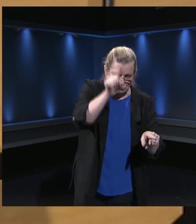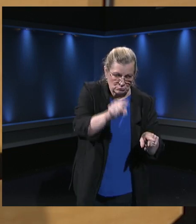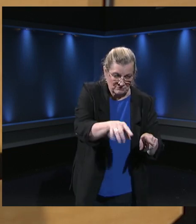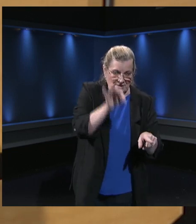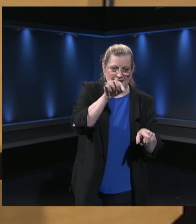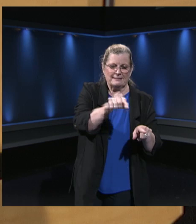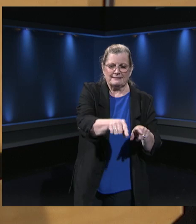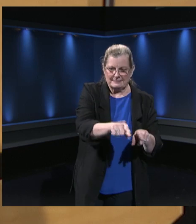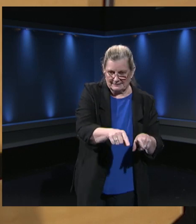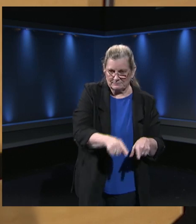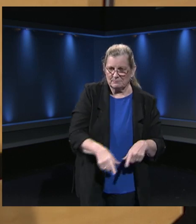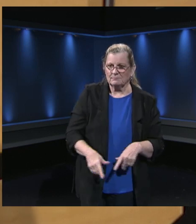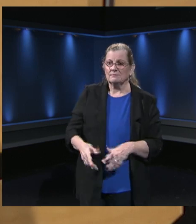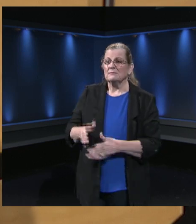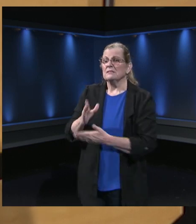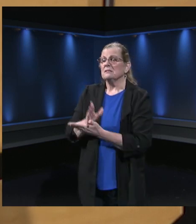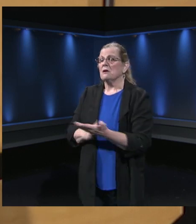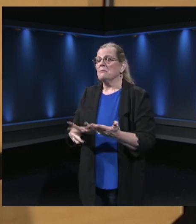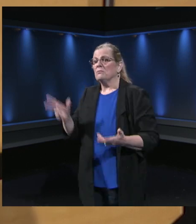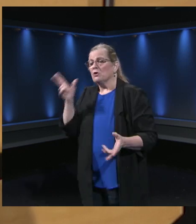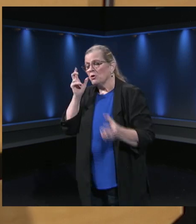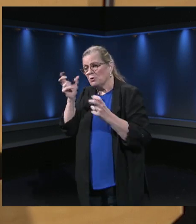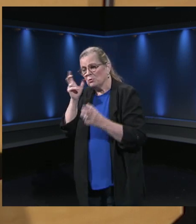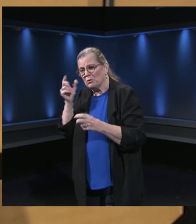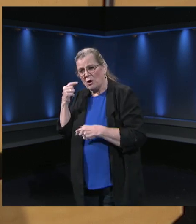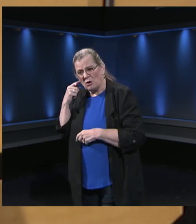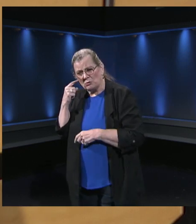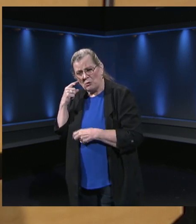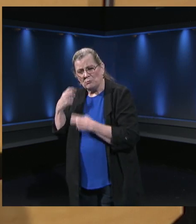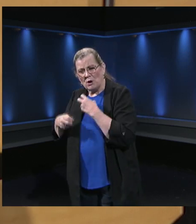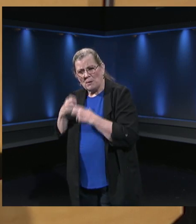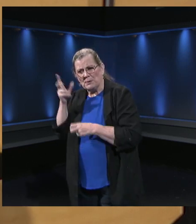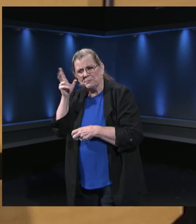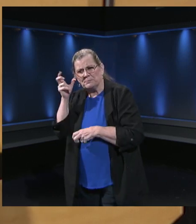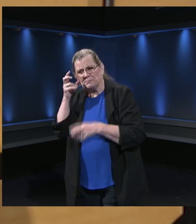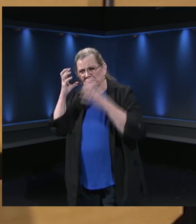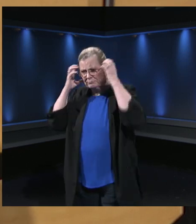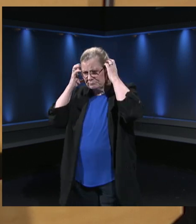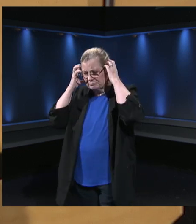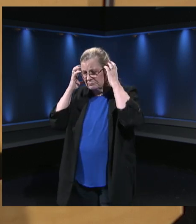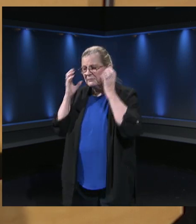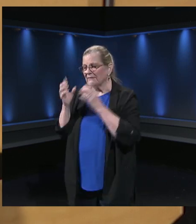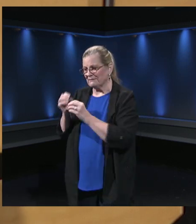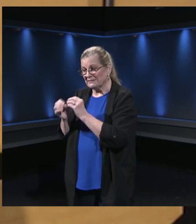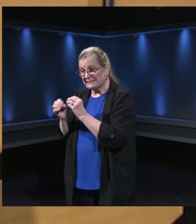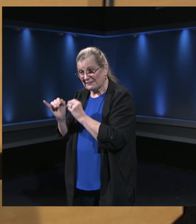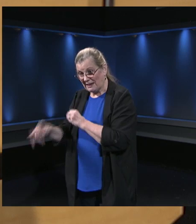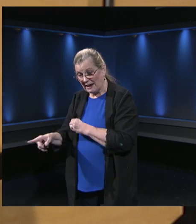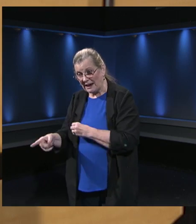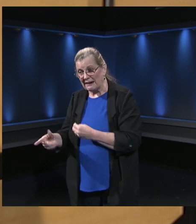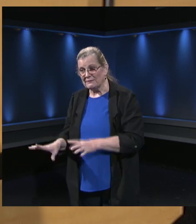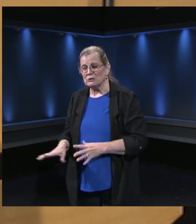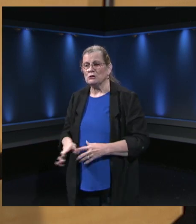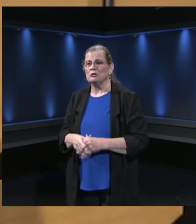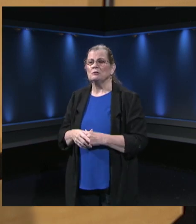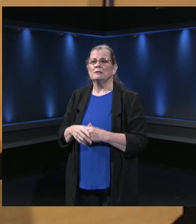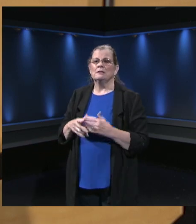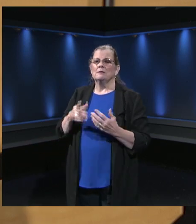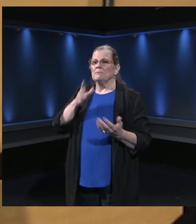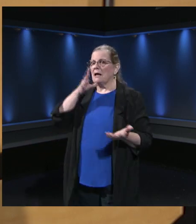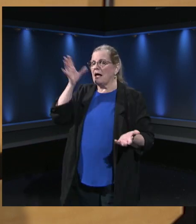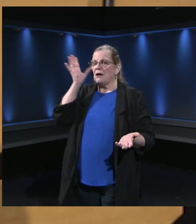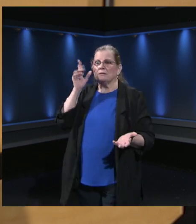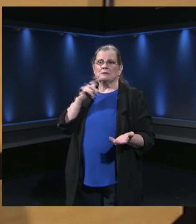the computers. But I have amazing, phenomenal T-Spec at Rocky Run named Yvette Wilde, who is she is on these parent tickets when they come in.